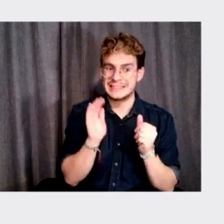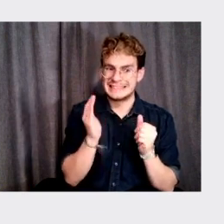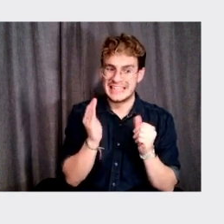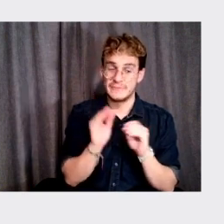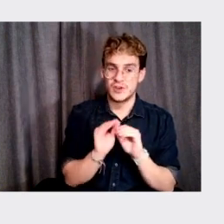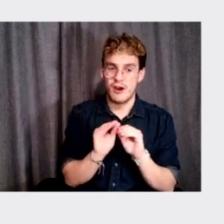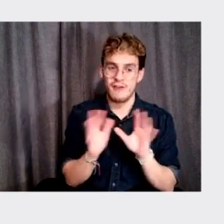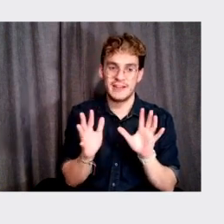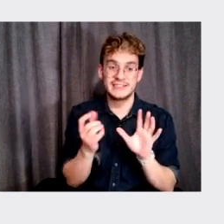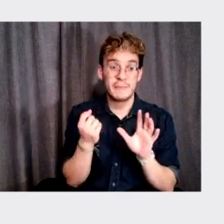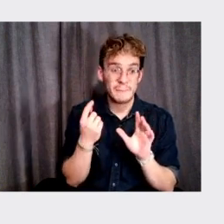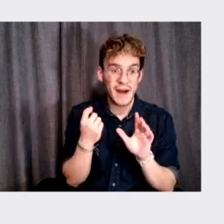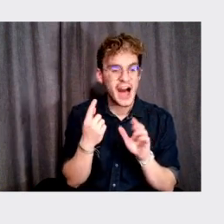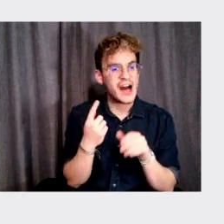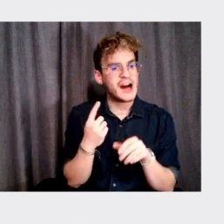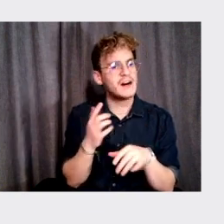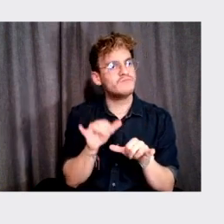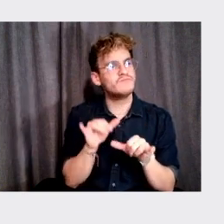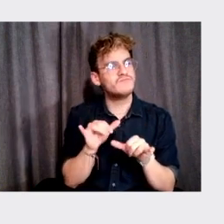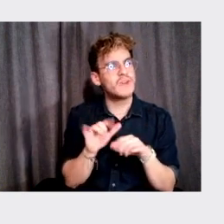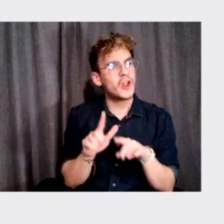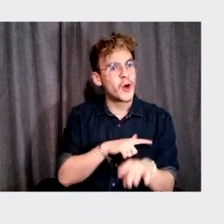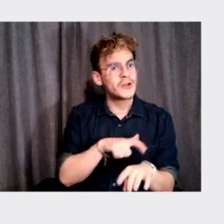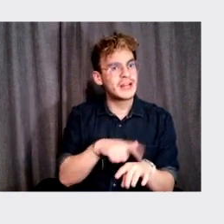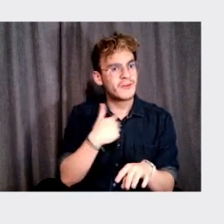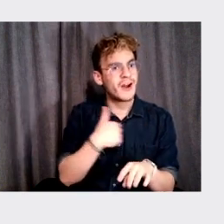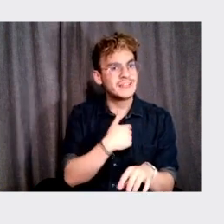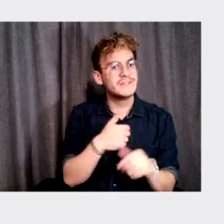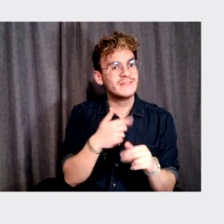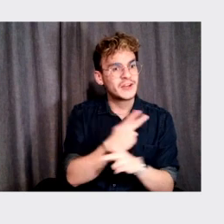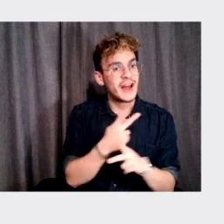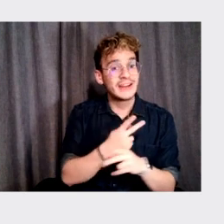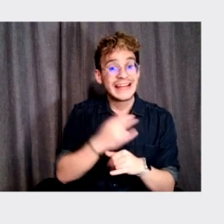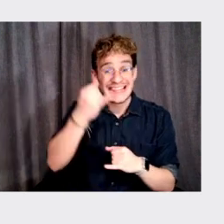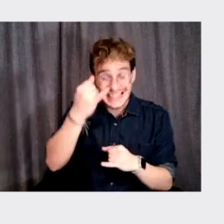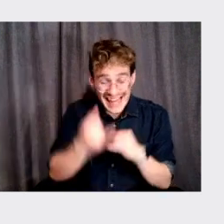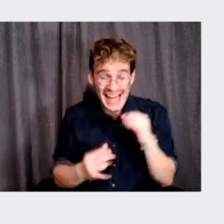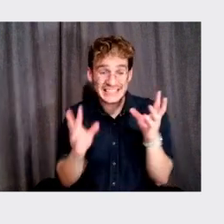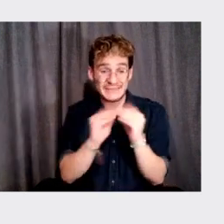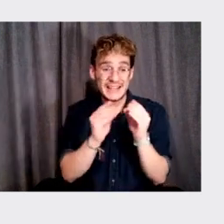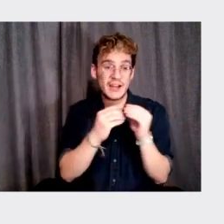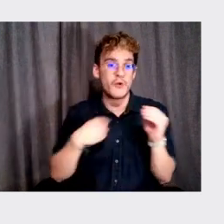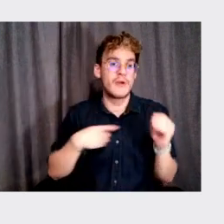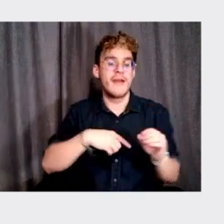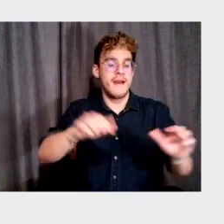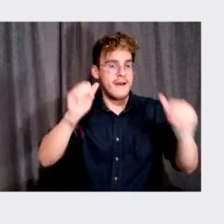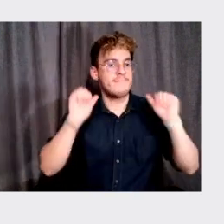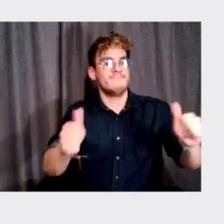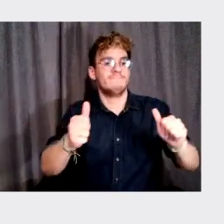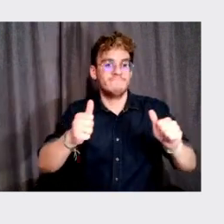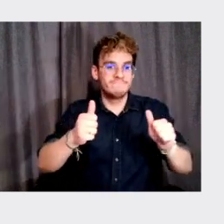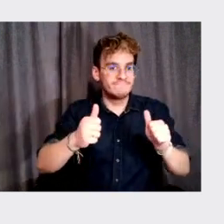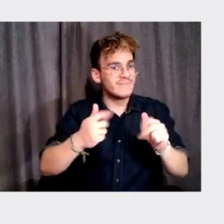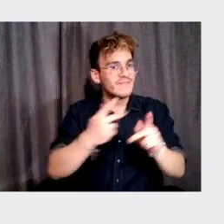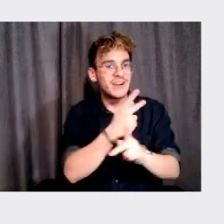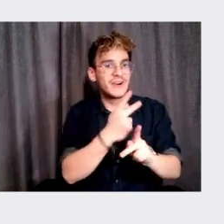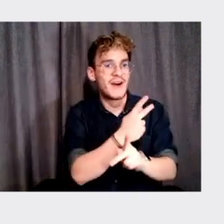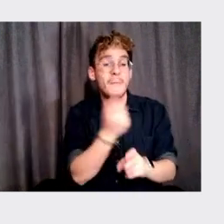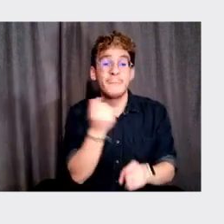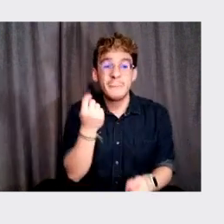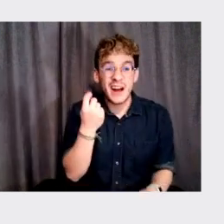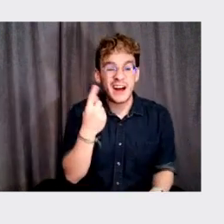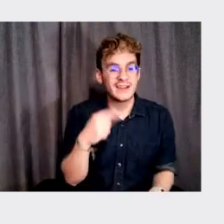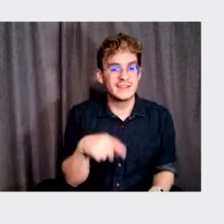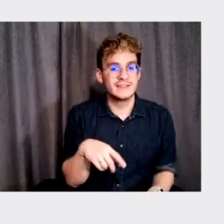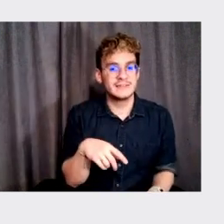but it took a while to get there only in the very last meeting, we actually nailed it. Um, but the, you know, the, the